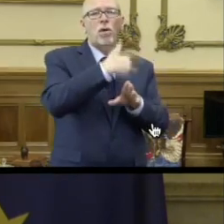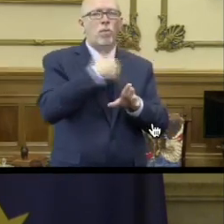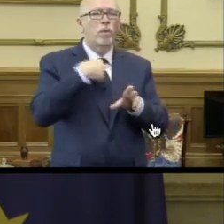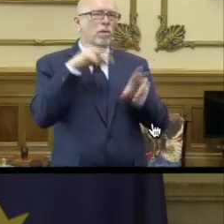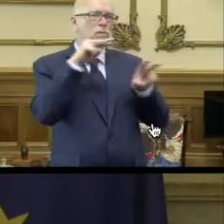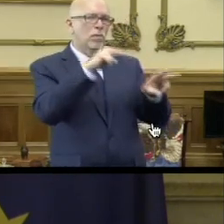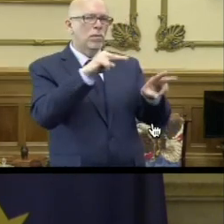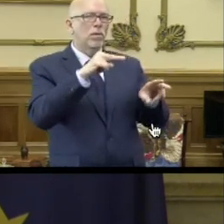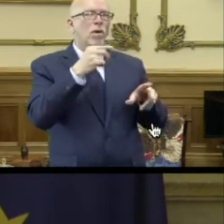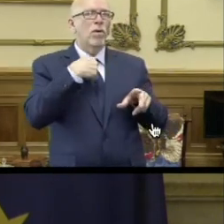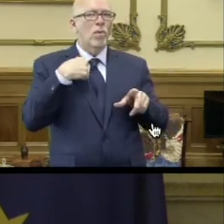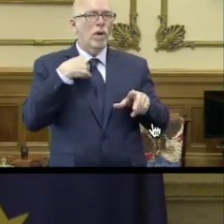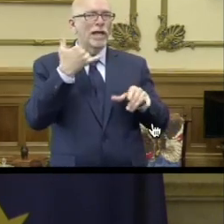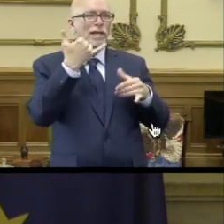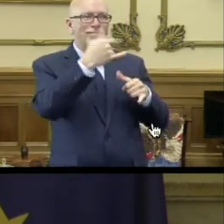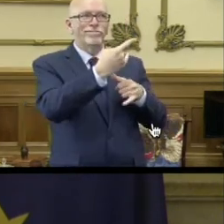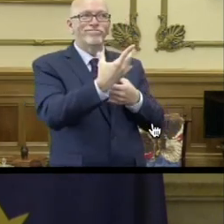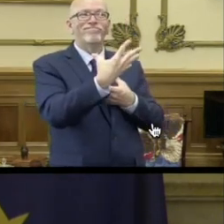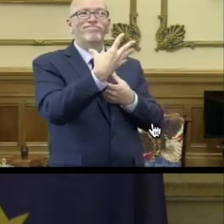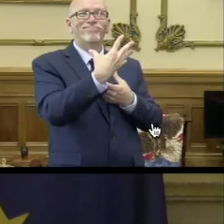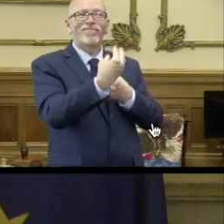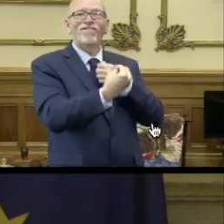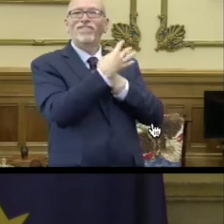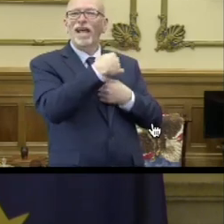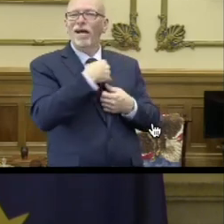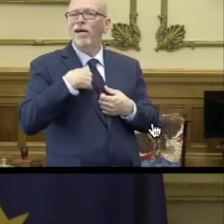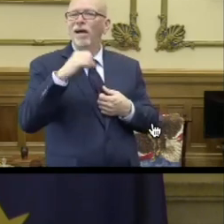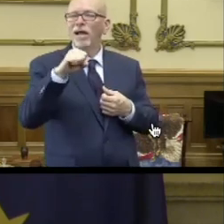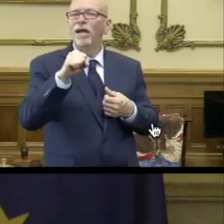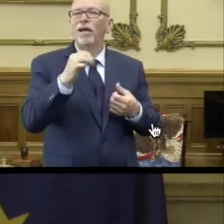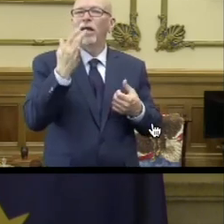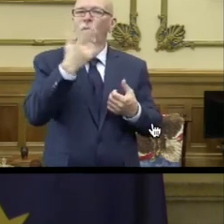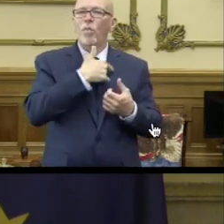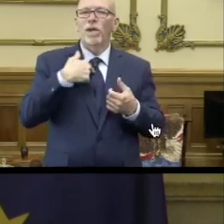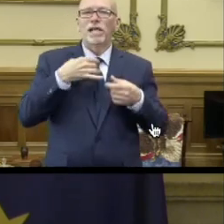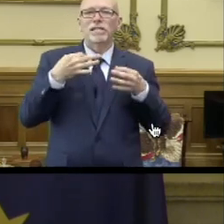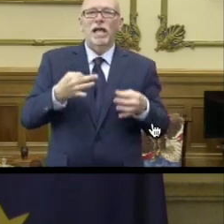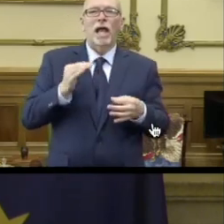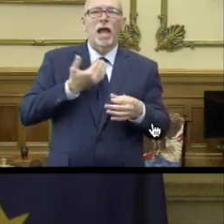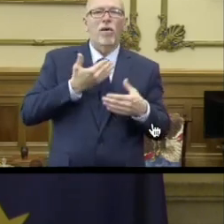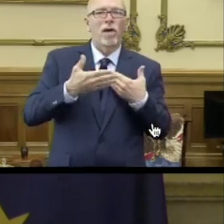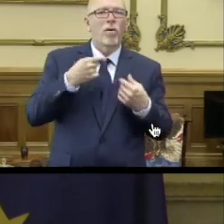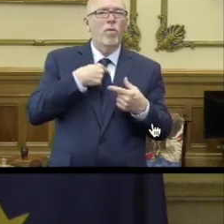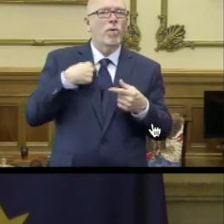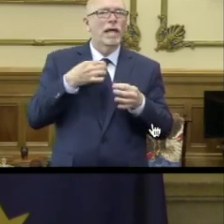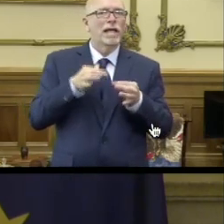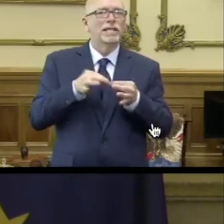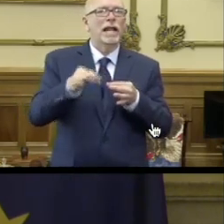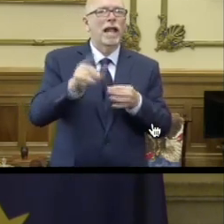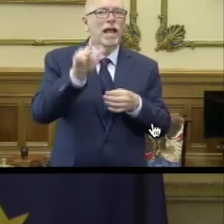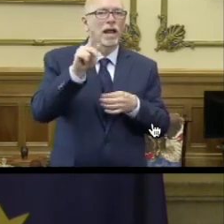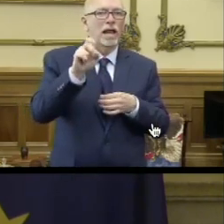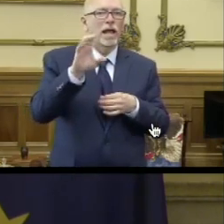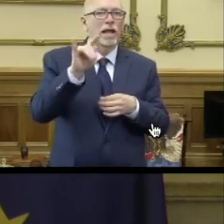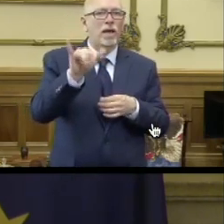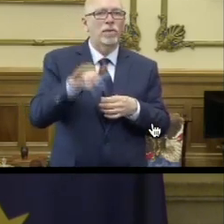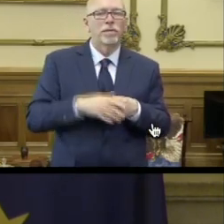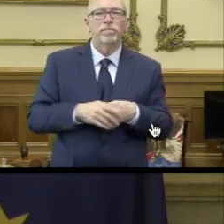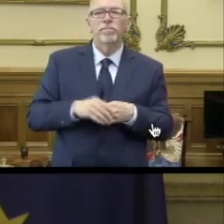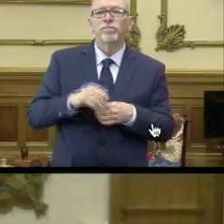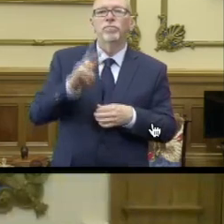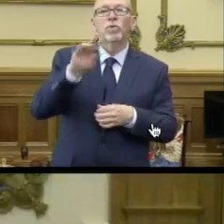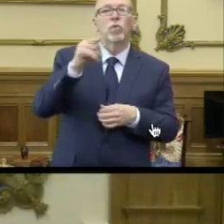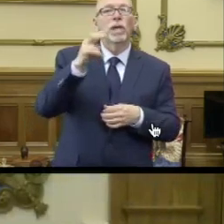of, we're looking at, it factors in, and why we decided to delay Lake County. Whitney